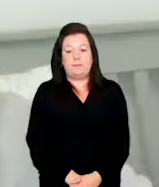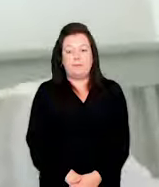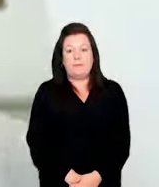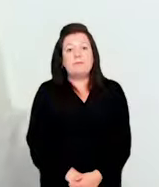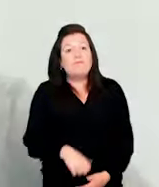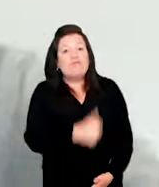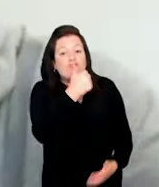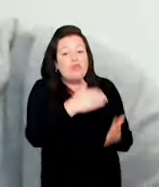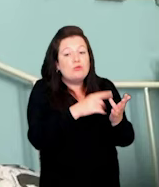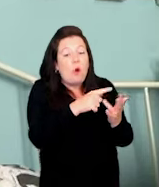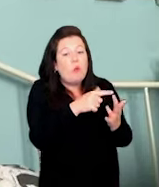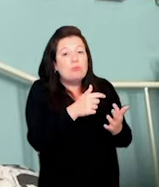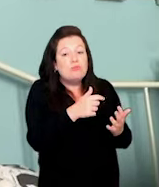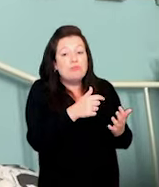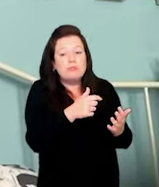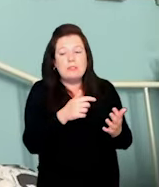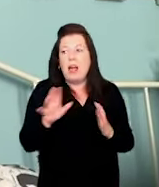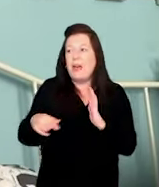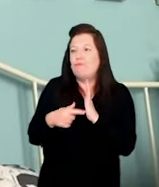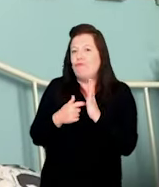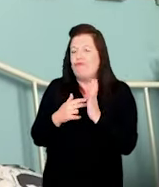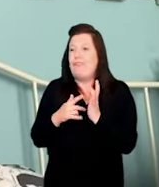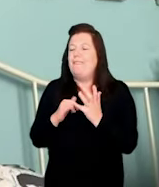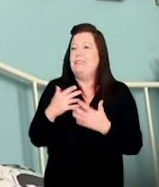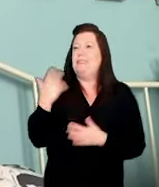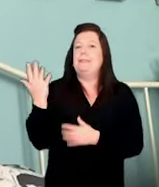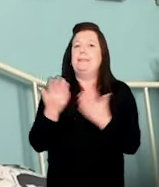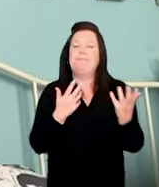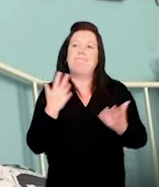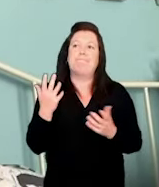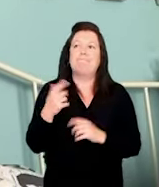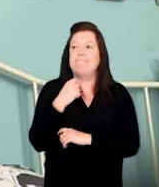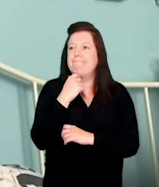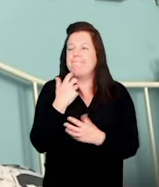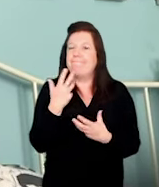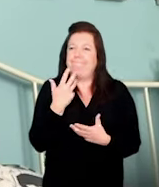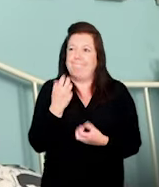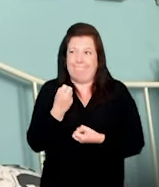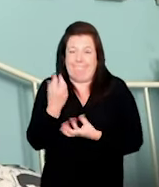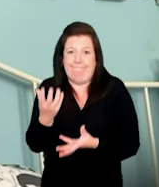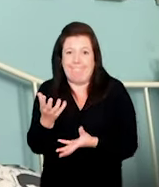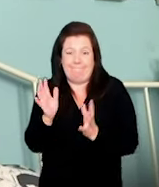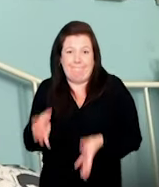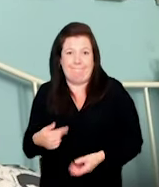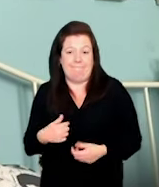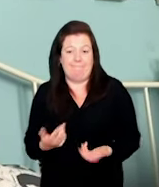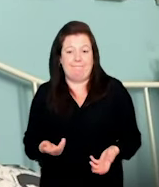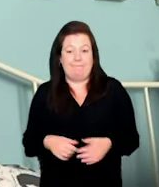You alright, Zoe? Travis... Um... I have... Something to tell you.